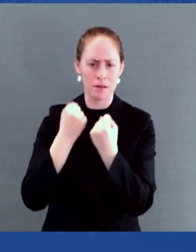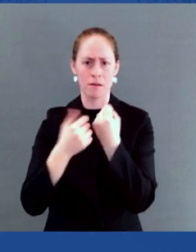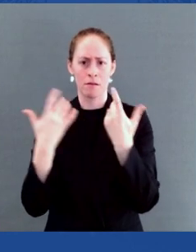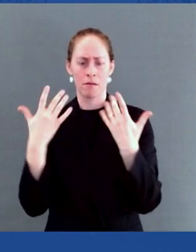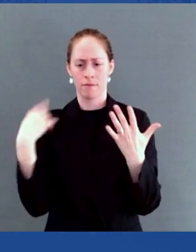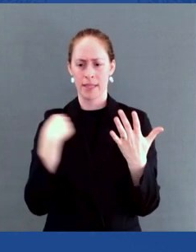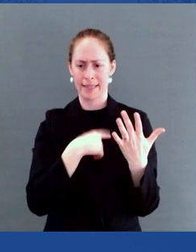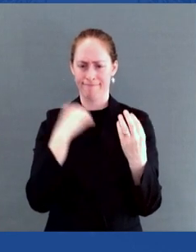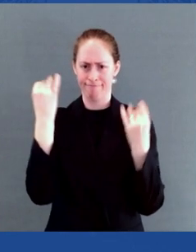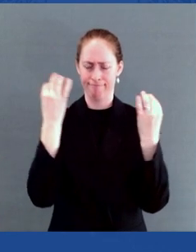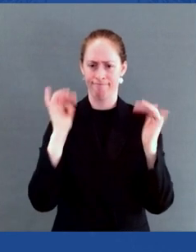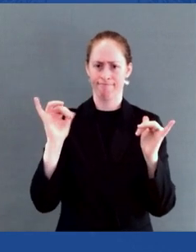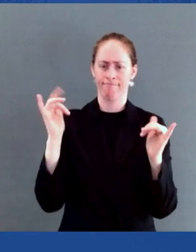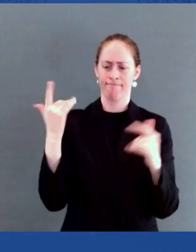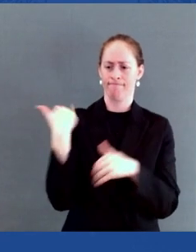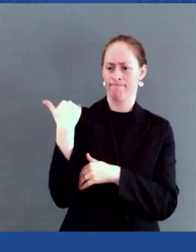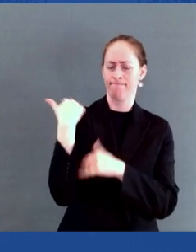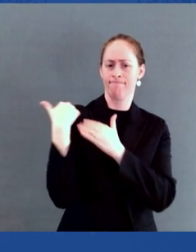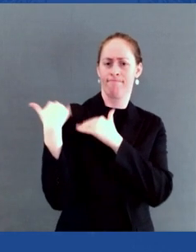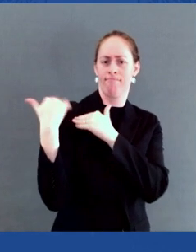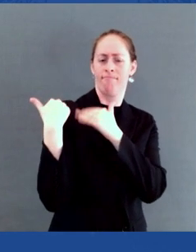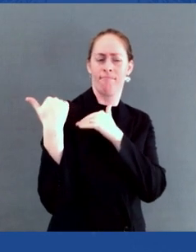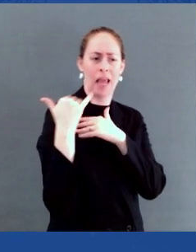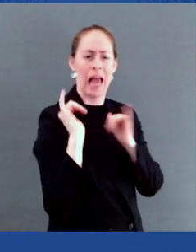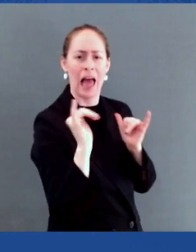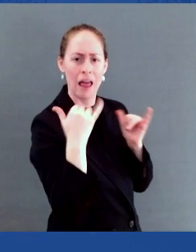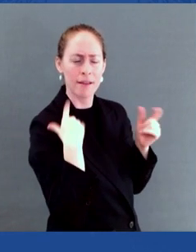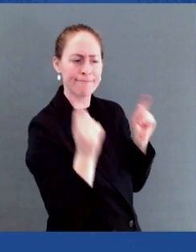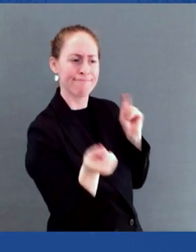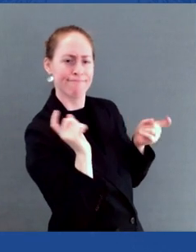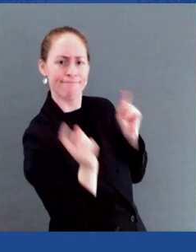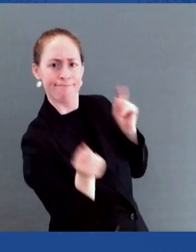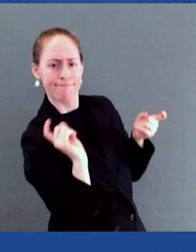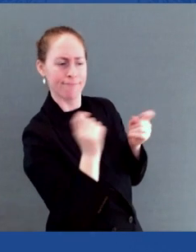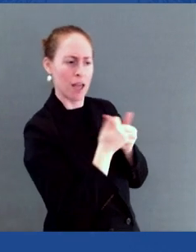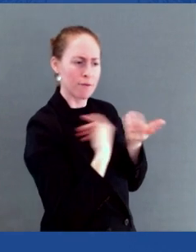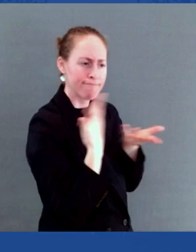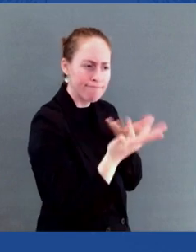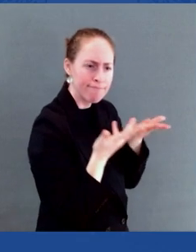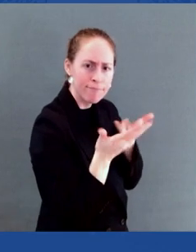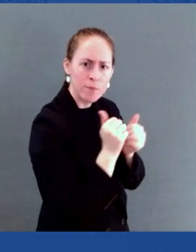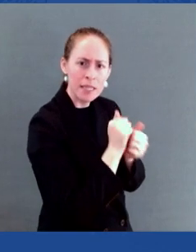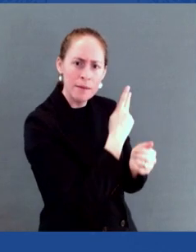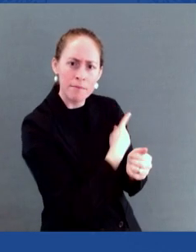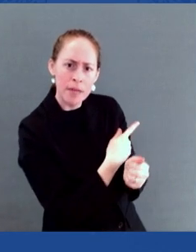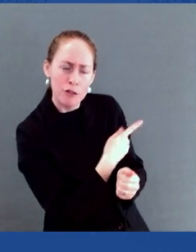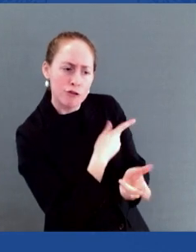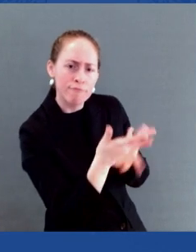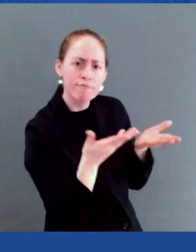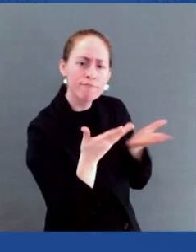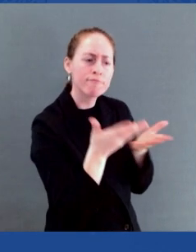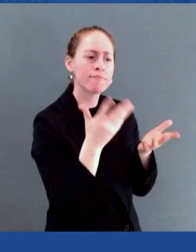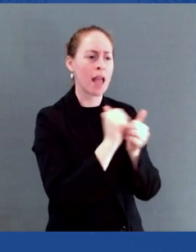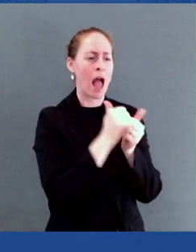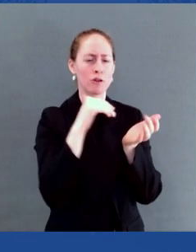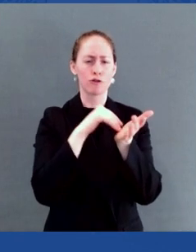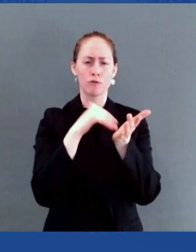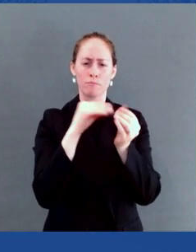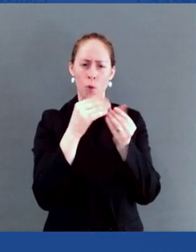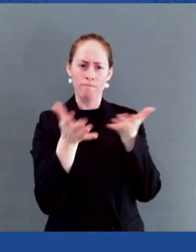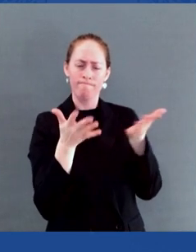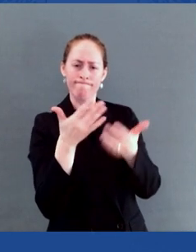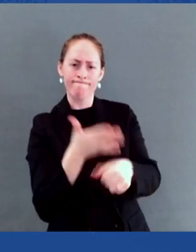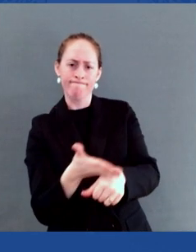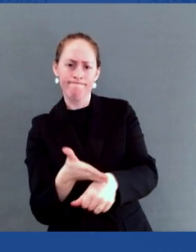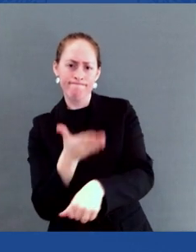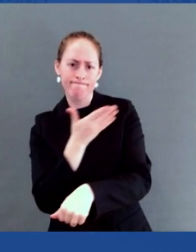patients and healthcare providers. You know, and it's because of you, and it's not hyperbole to suggest it, that we are